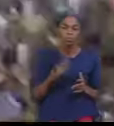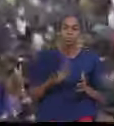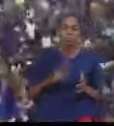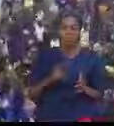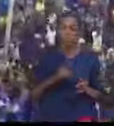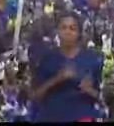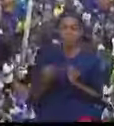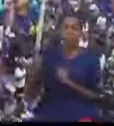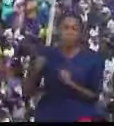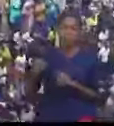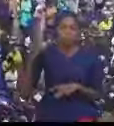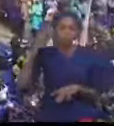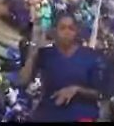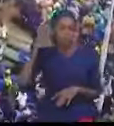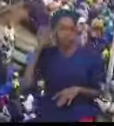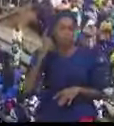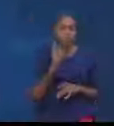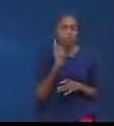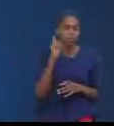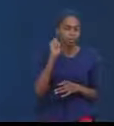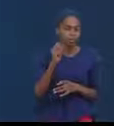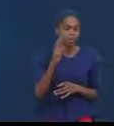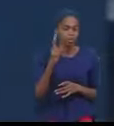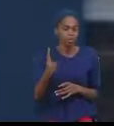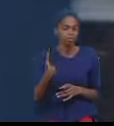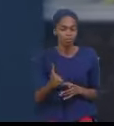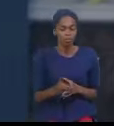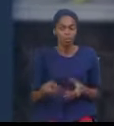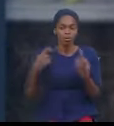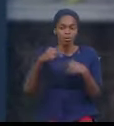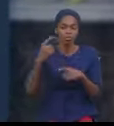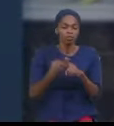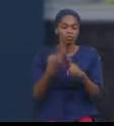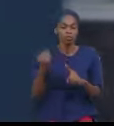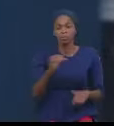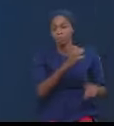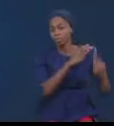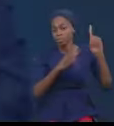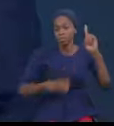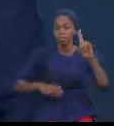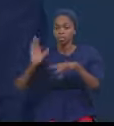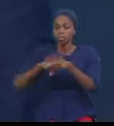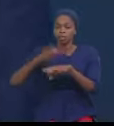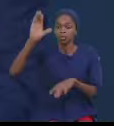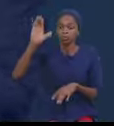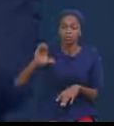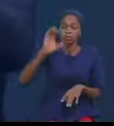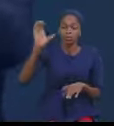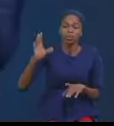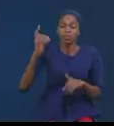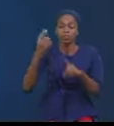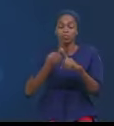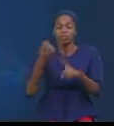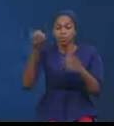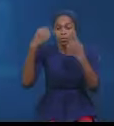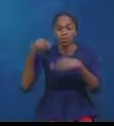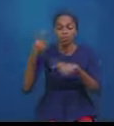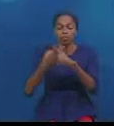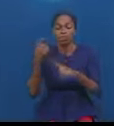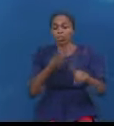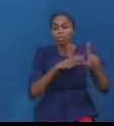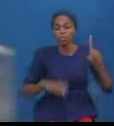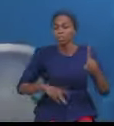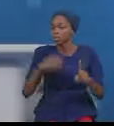world. Coming from the Christ on the cross. Coming from the Christ who rose up for your